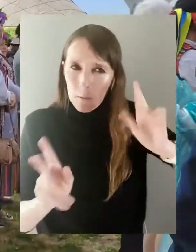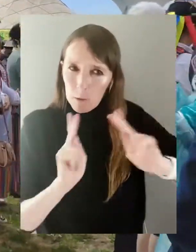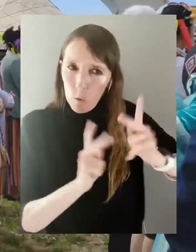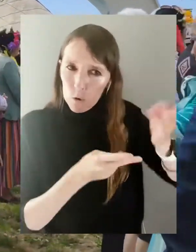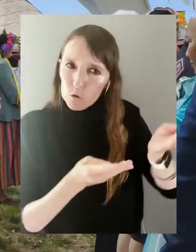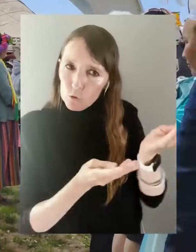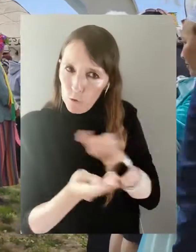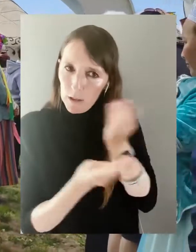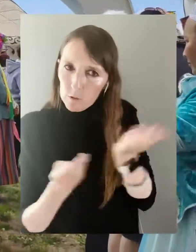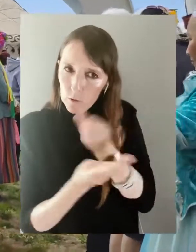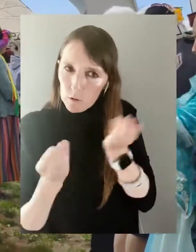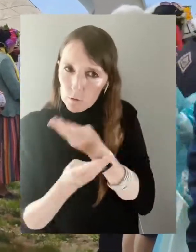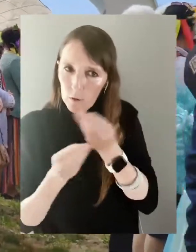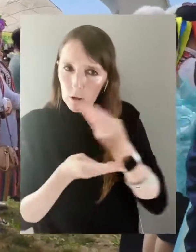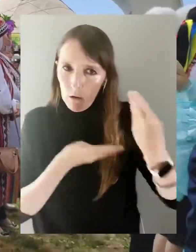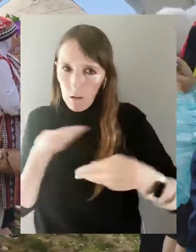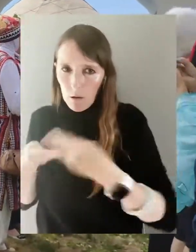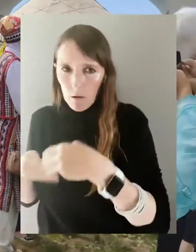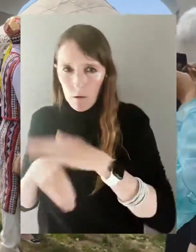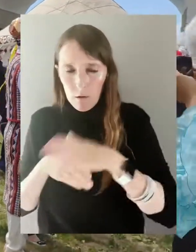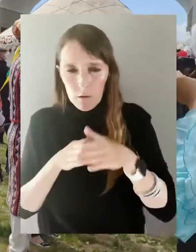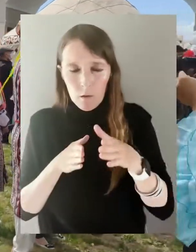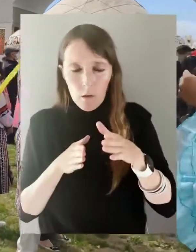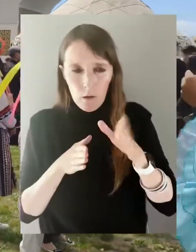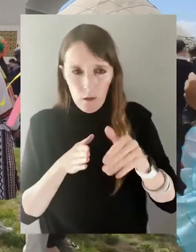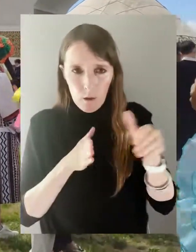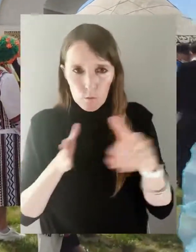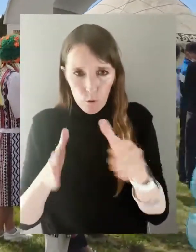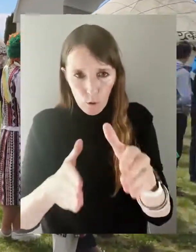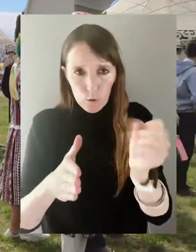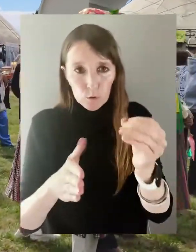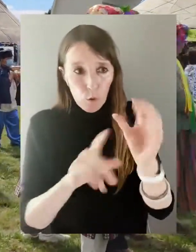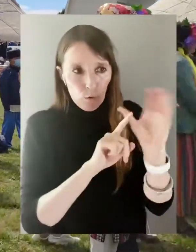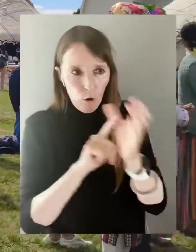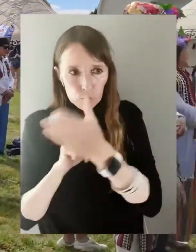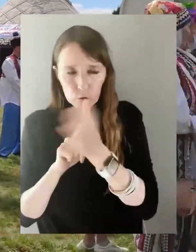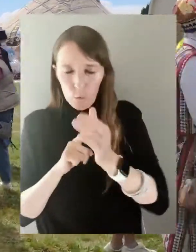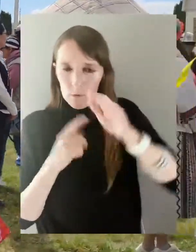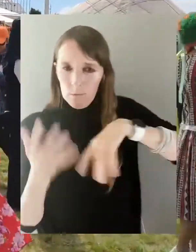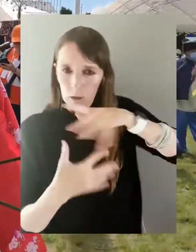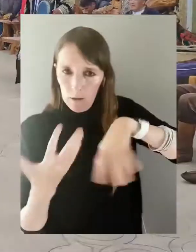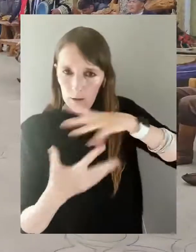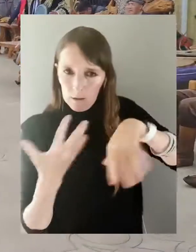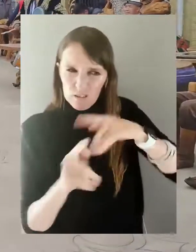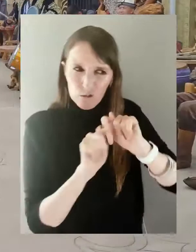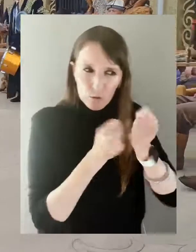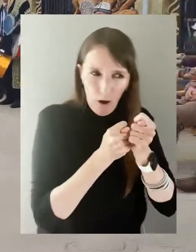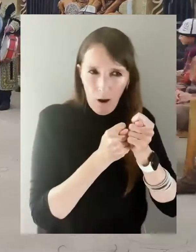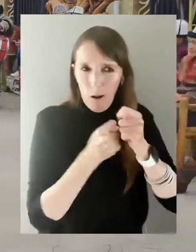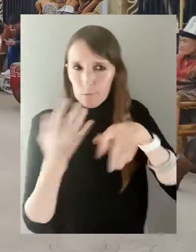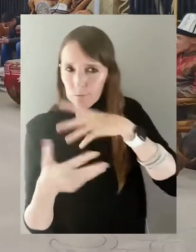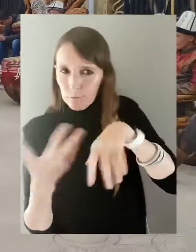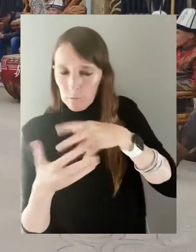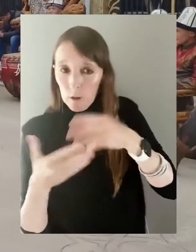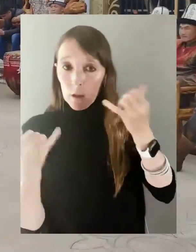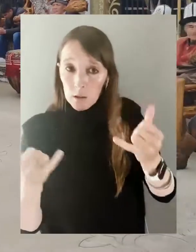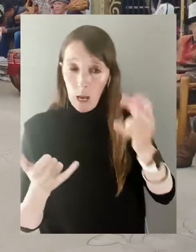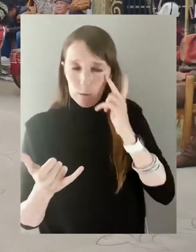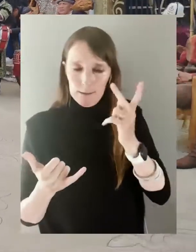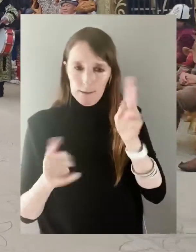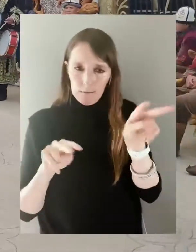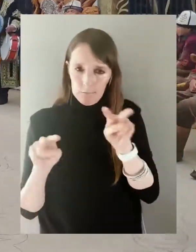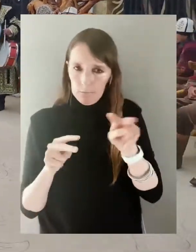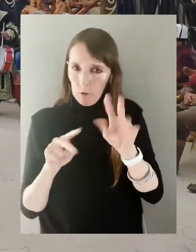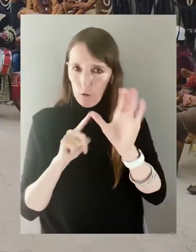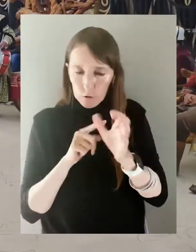the local culture was mixed with many of the different nations and tribes living in the area. Nowadays, we can see the